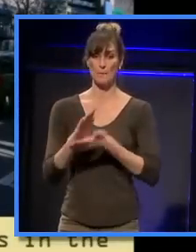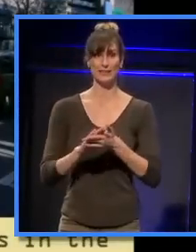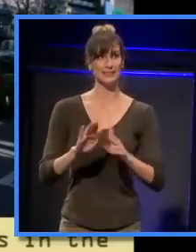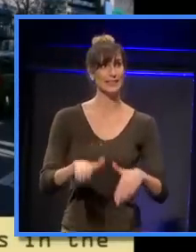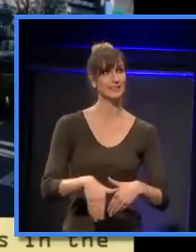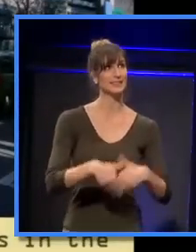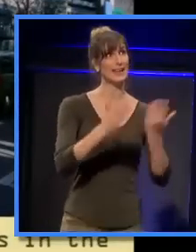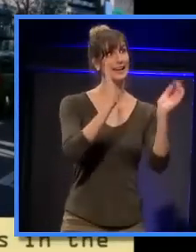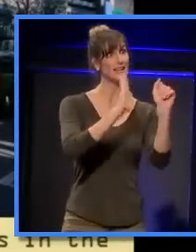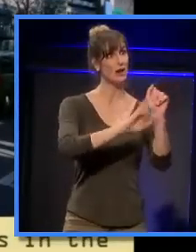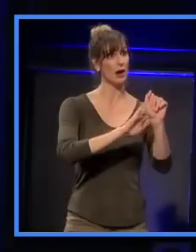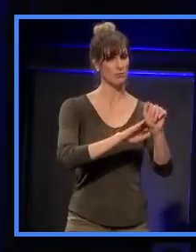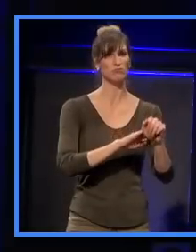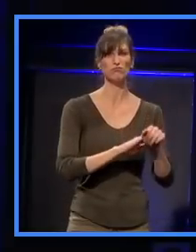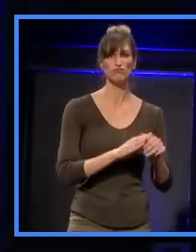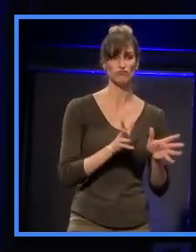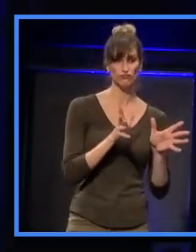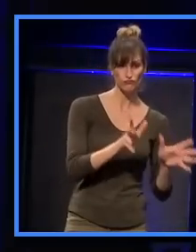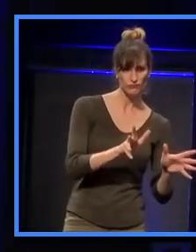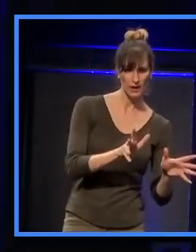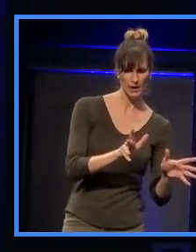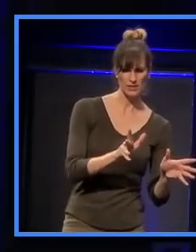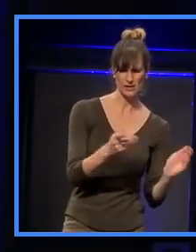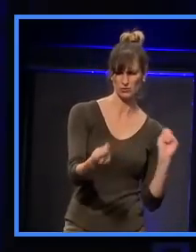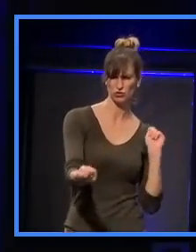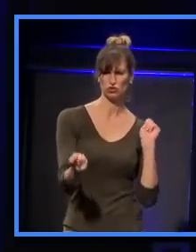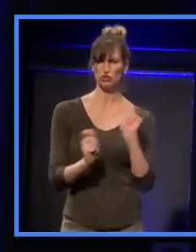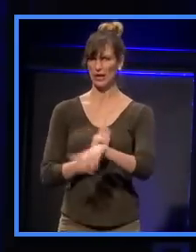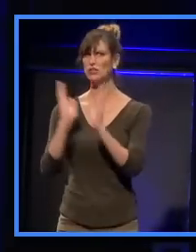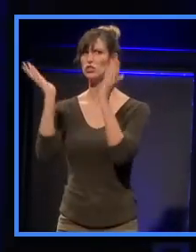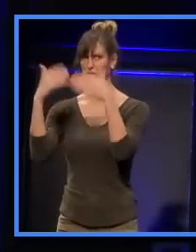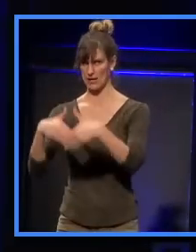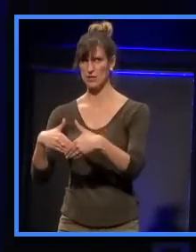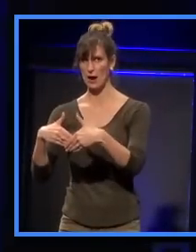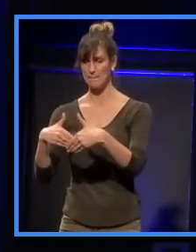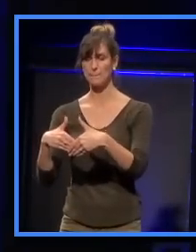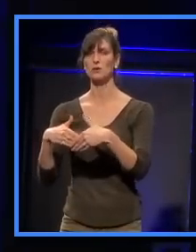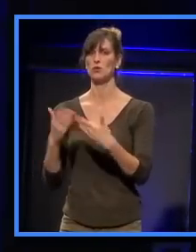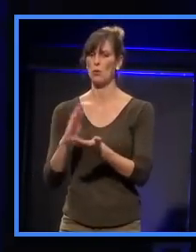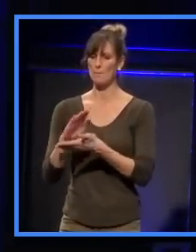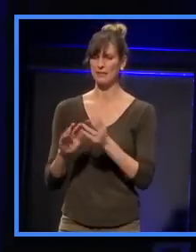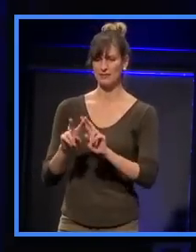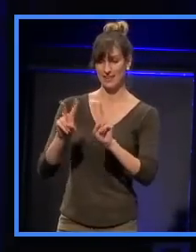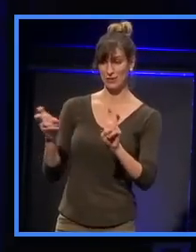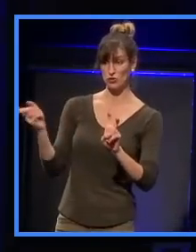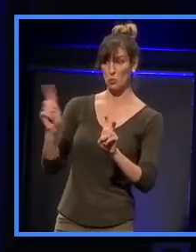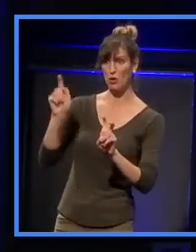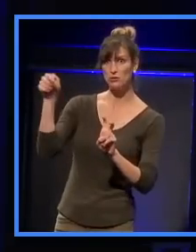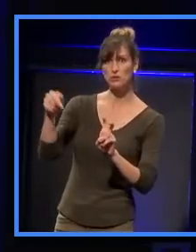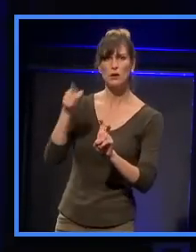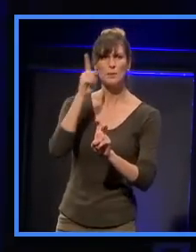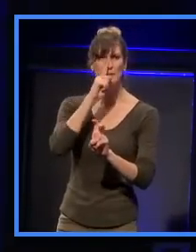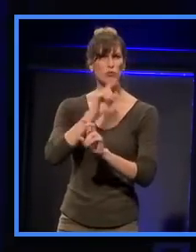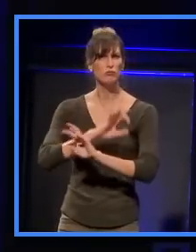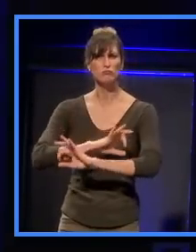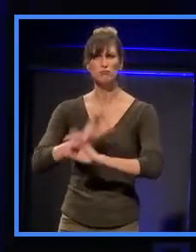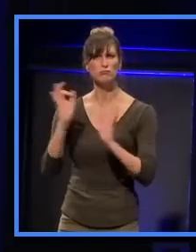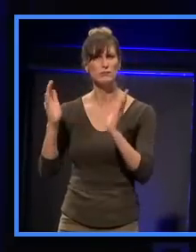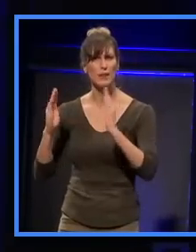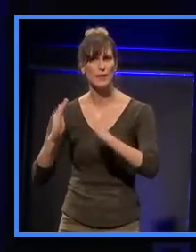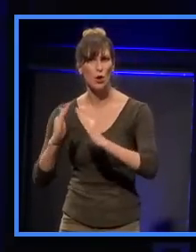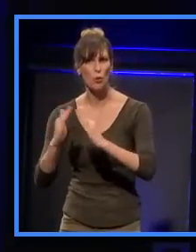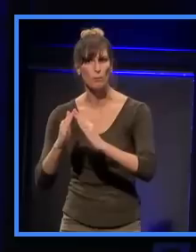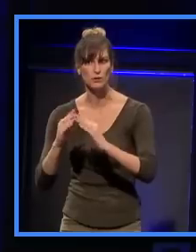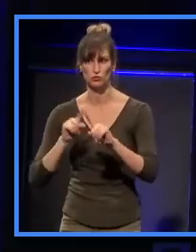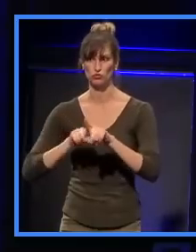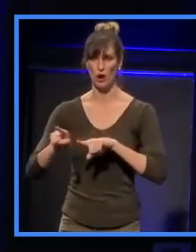and what it's like in the night time. And it's very important that we deal with homelessness, with homeless people, that we don't just try to design them